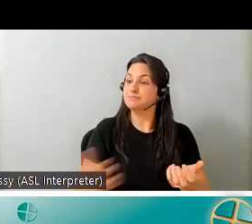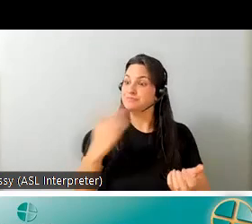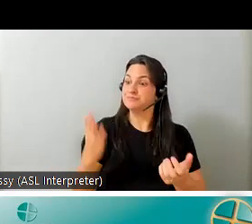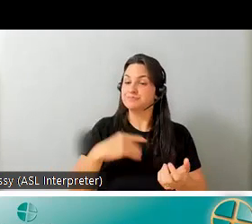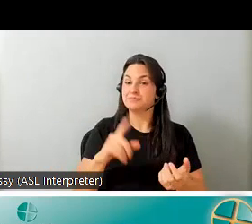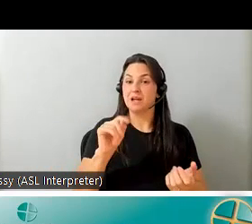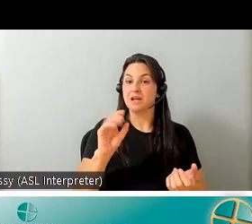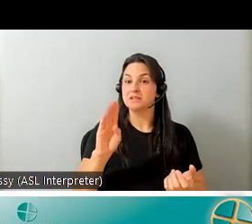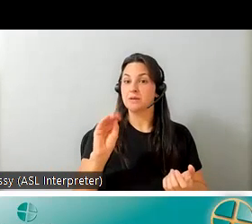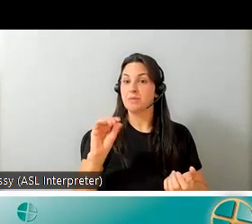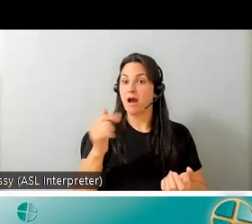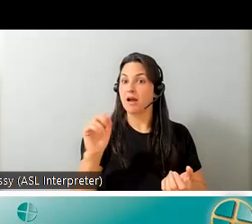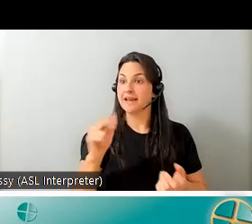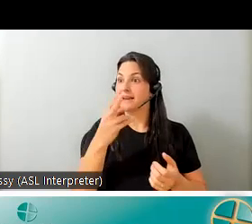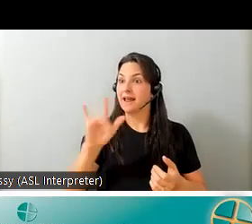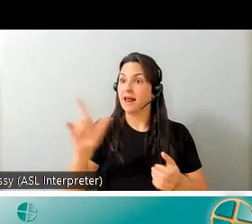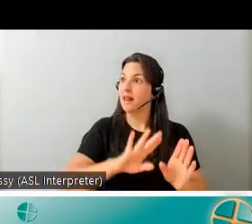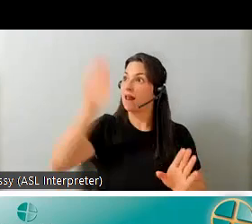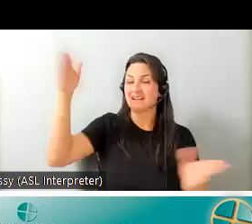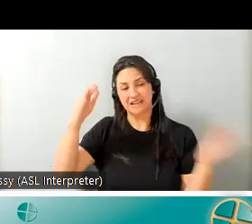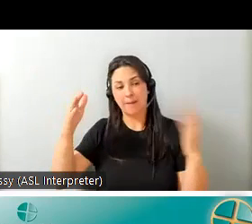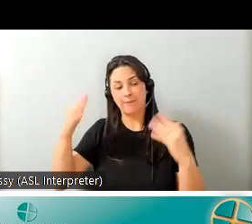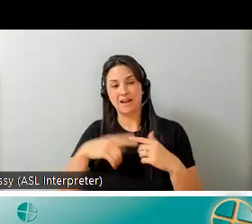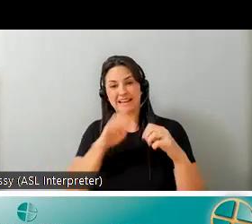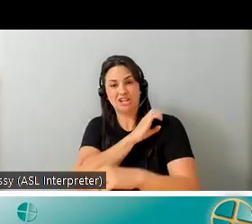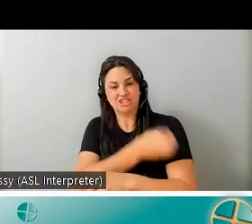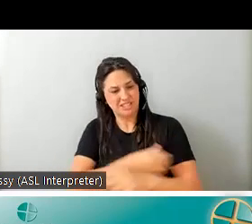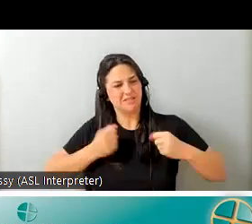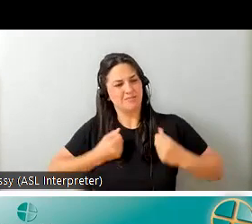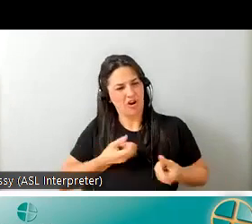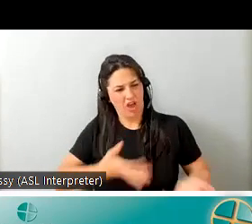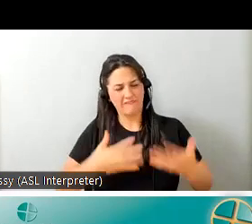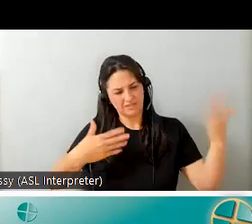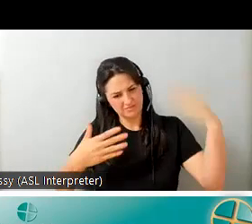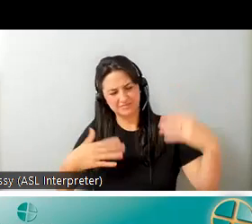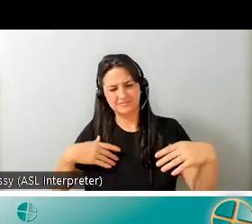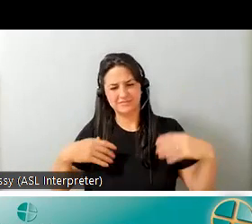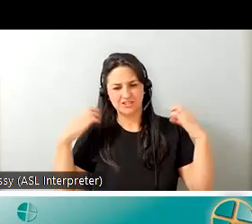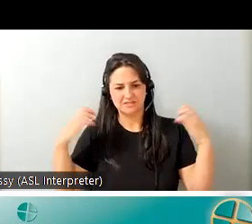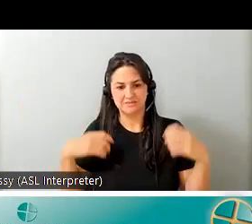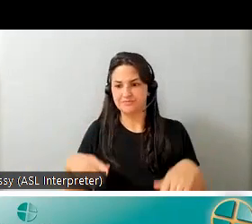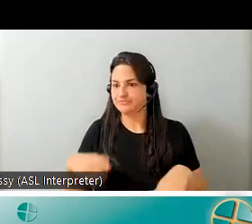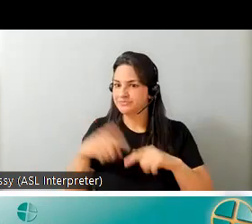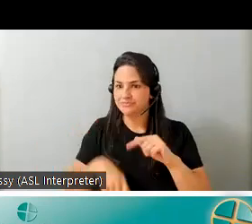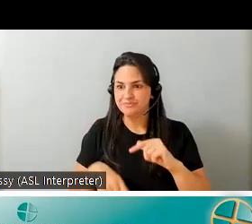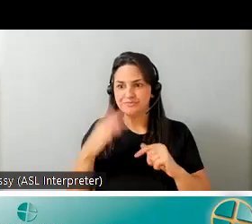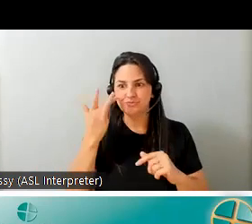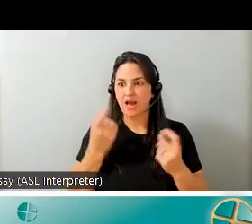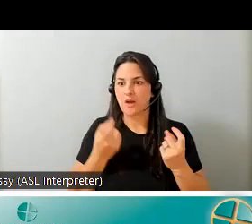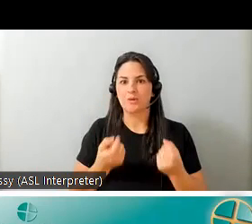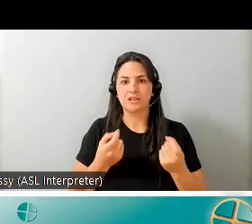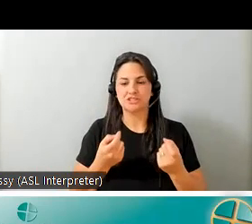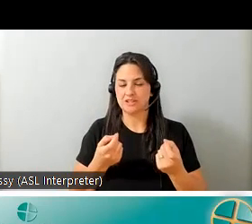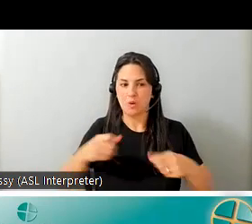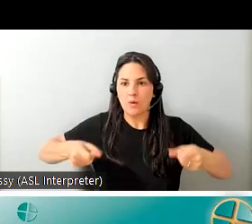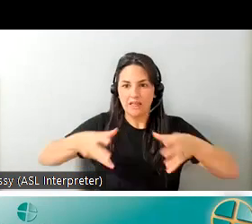hill to burn off some energy but she couldn't get john over there uh easily because his wheelchair wouldn't go and